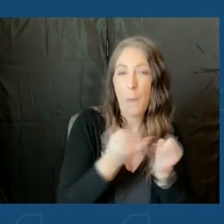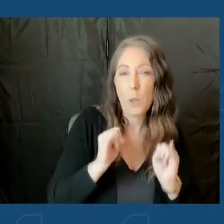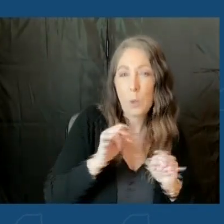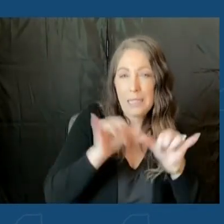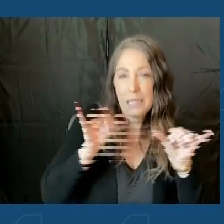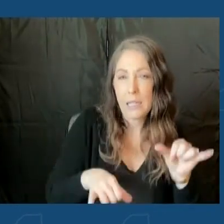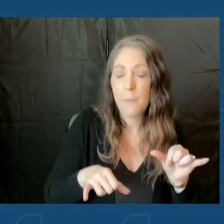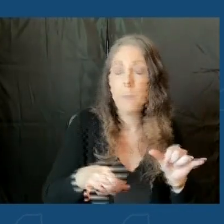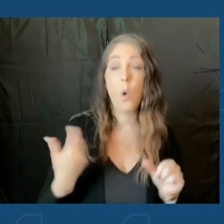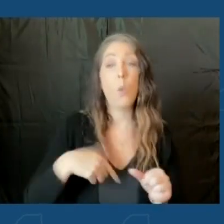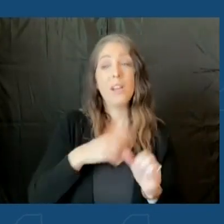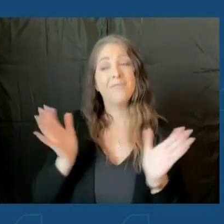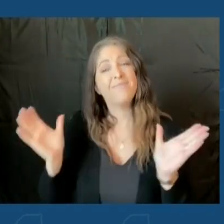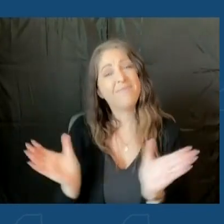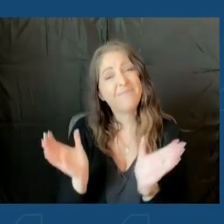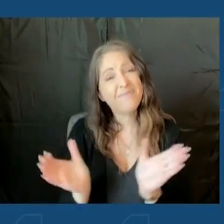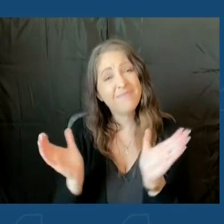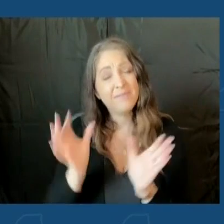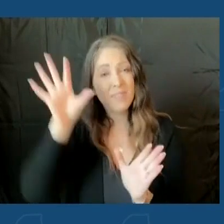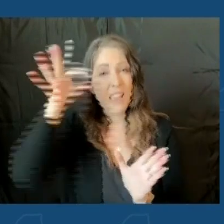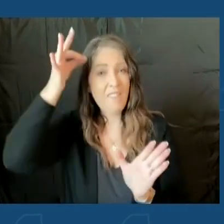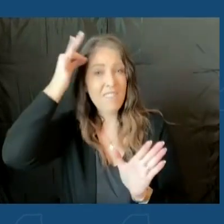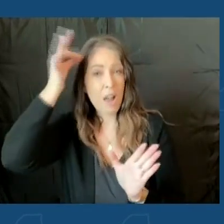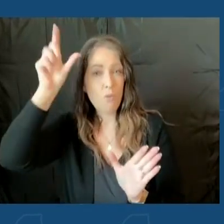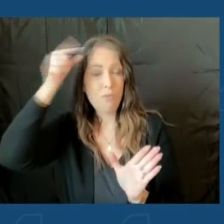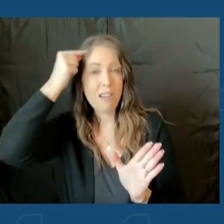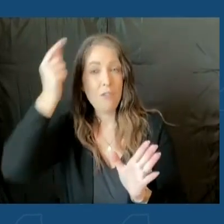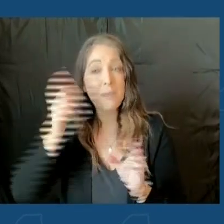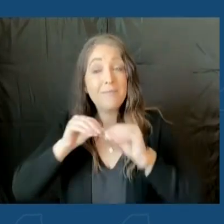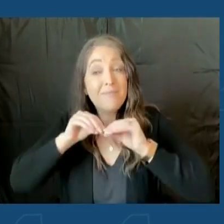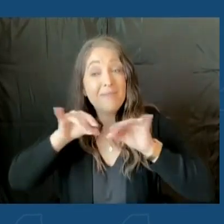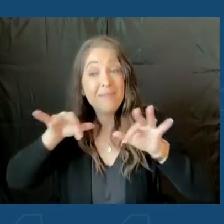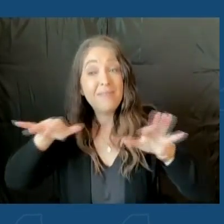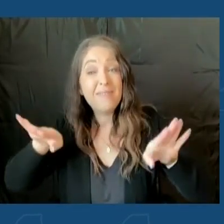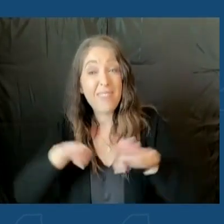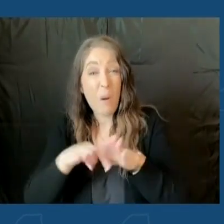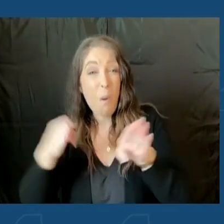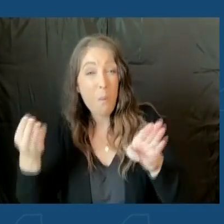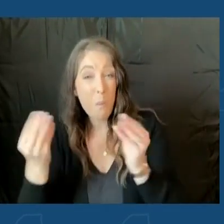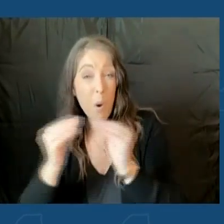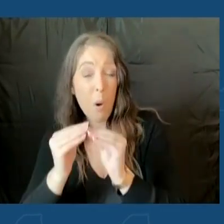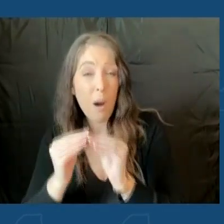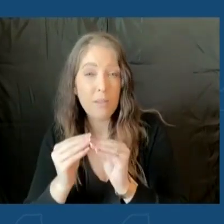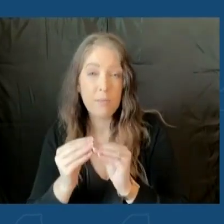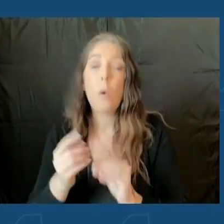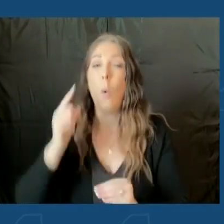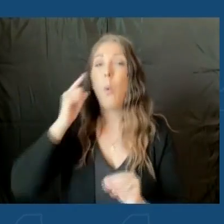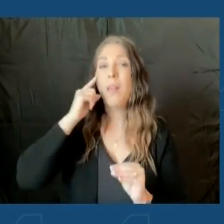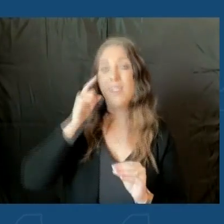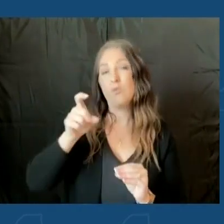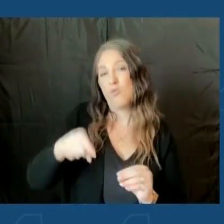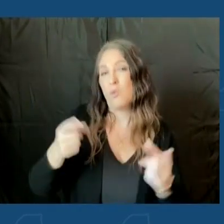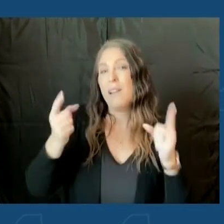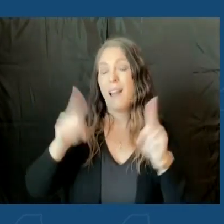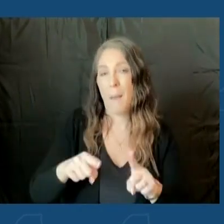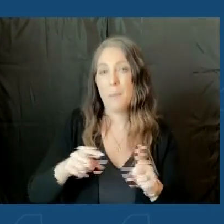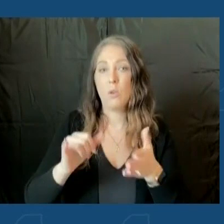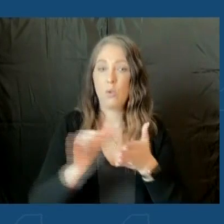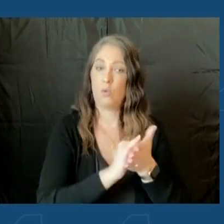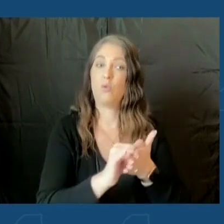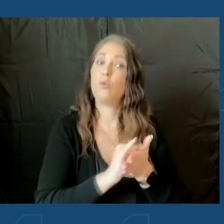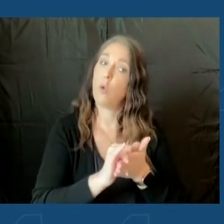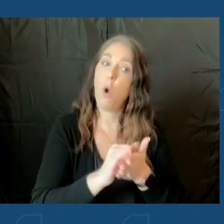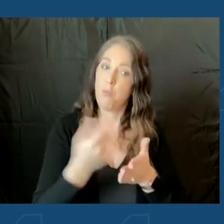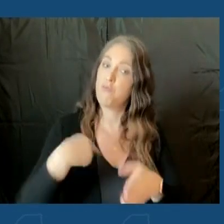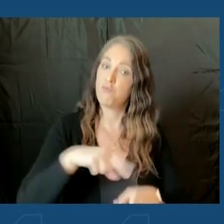to expand this. We think we're going to get some information soon because we believe that this should happen, and New York State stands ready to